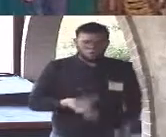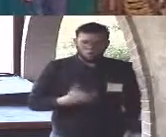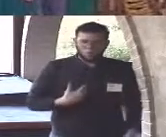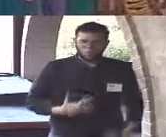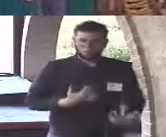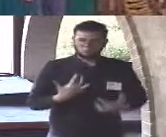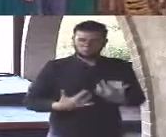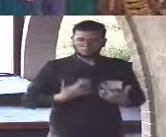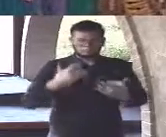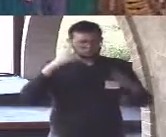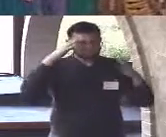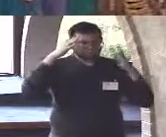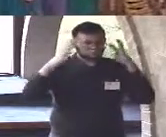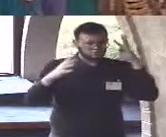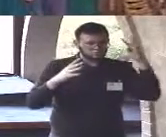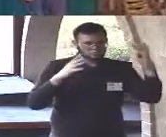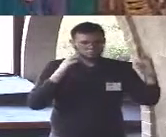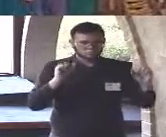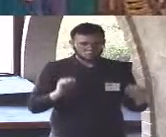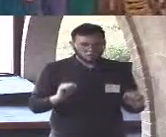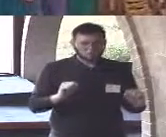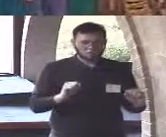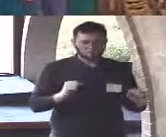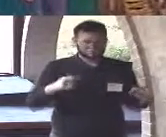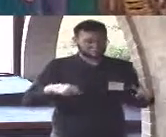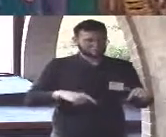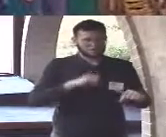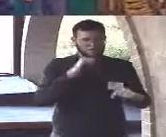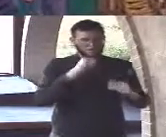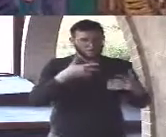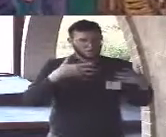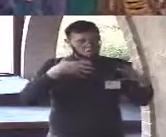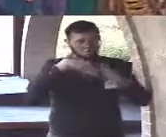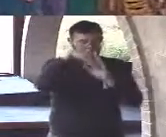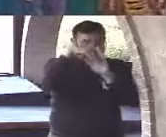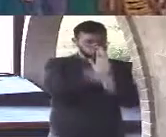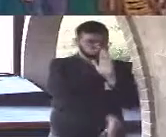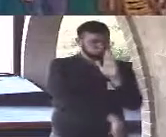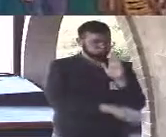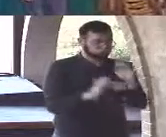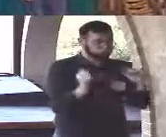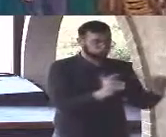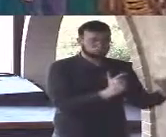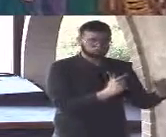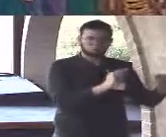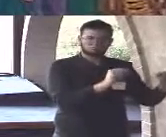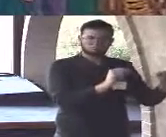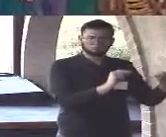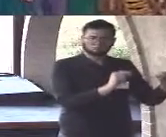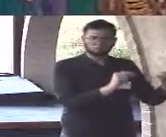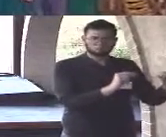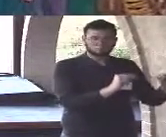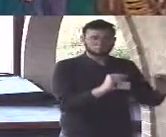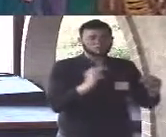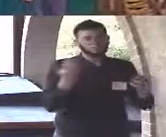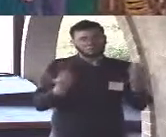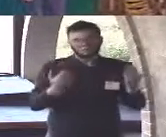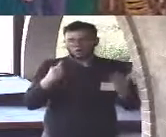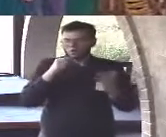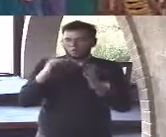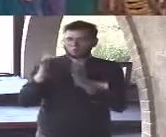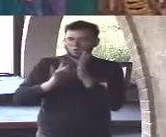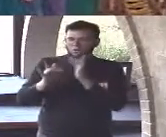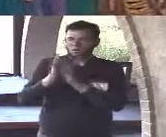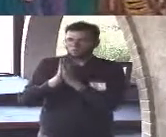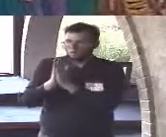caravan of despair as any bibliophile can tell you when you have a great text to work from